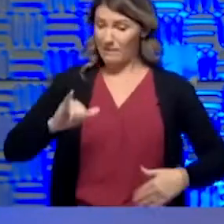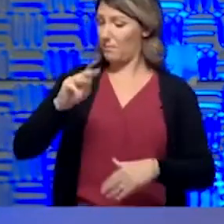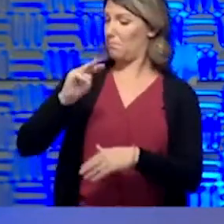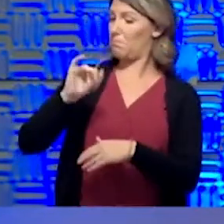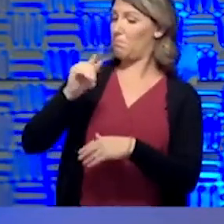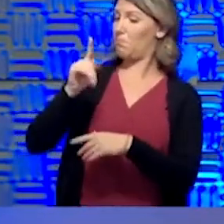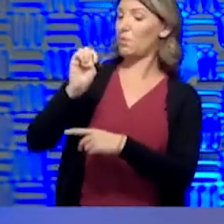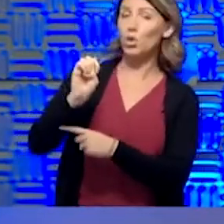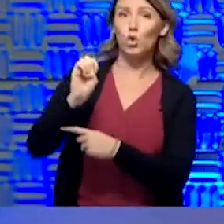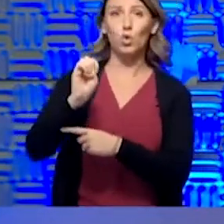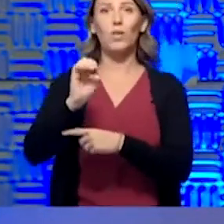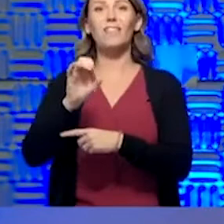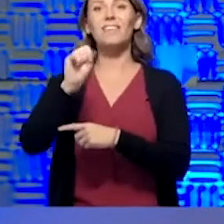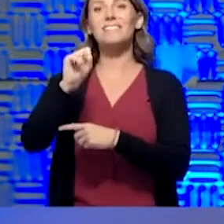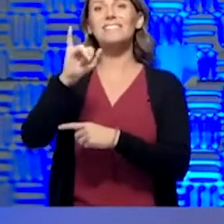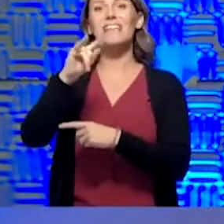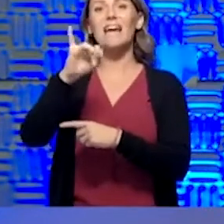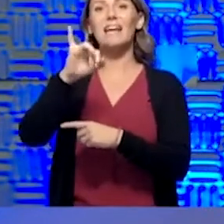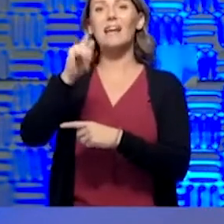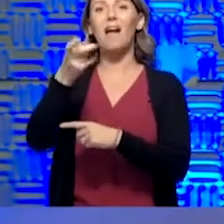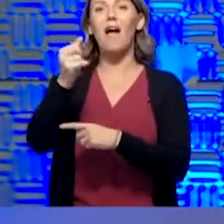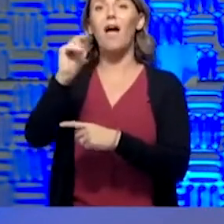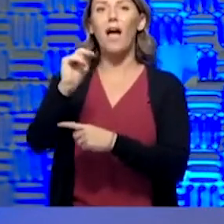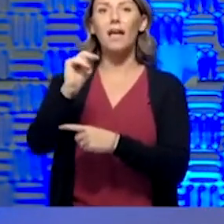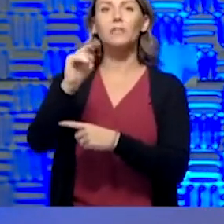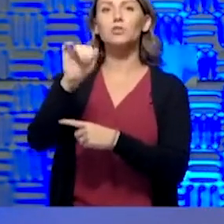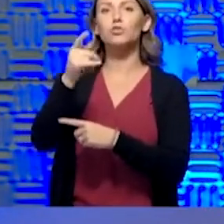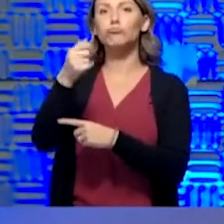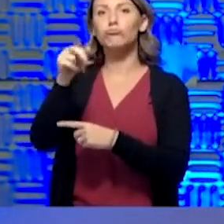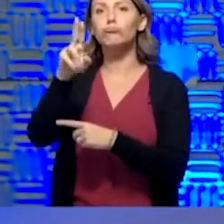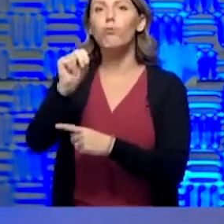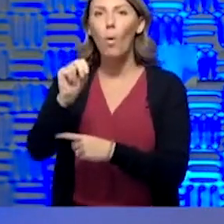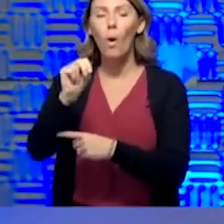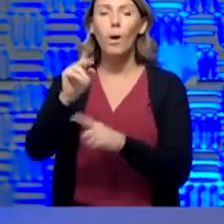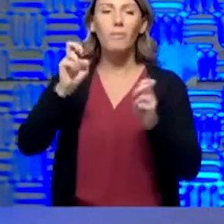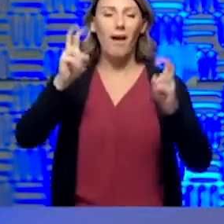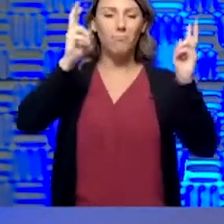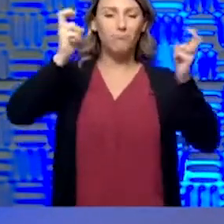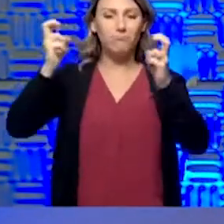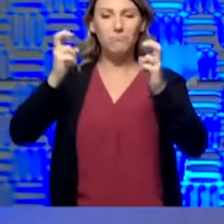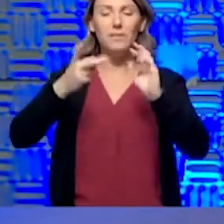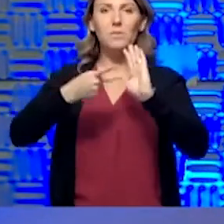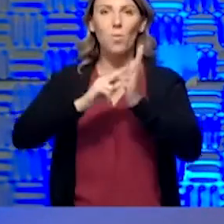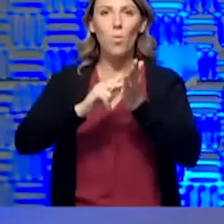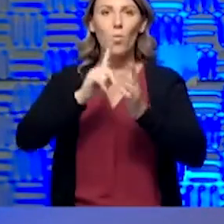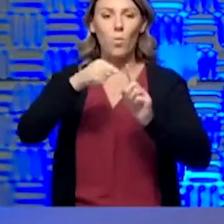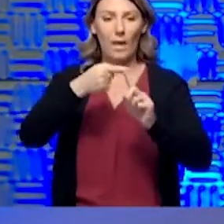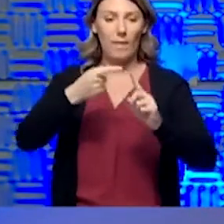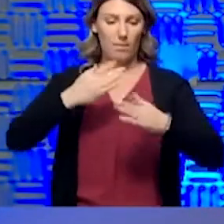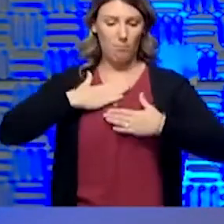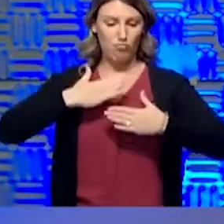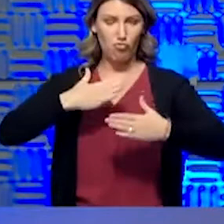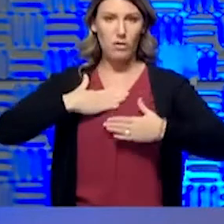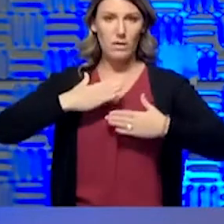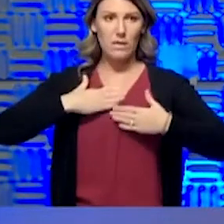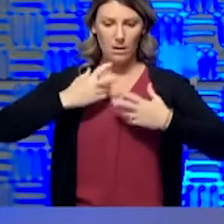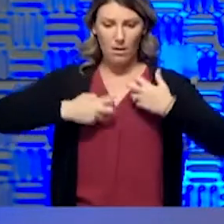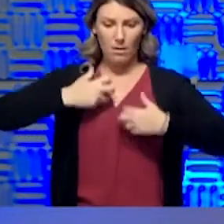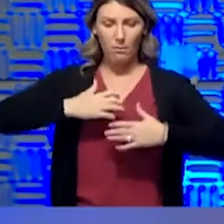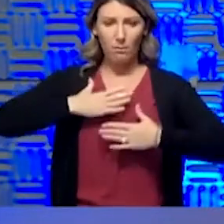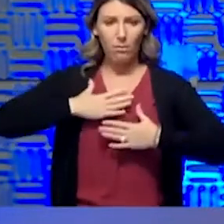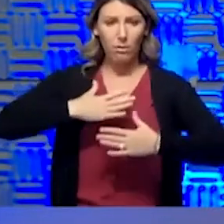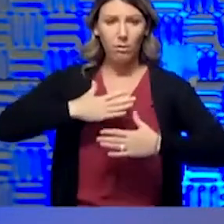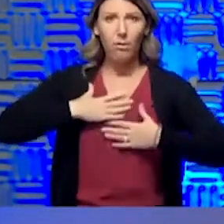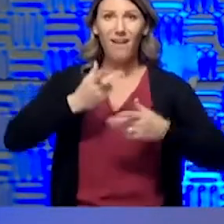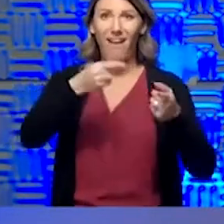cytokine storm, and that's what can lead to the ARDS or the respiratory distress that you see. So, certainly, as far as the dates